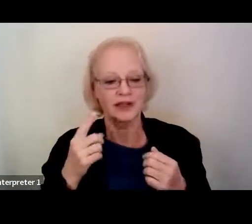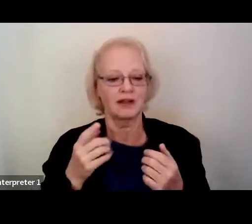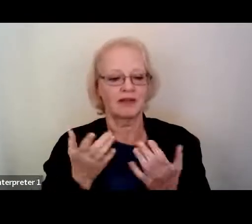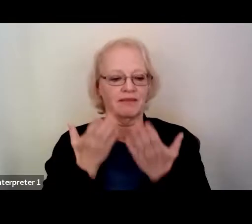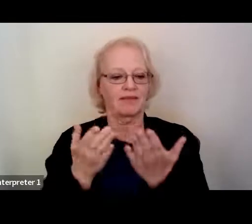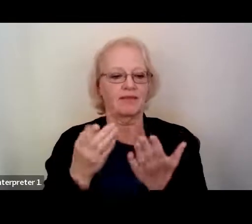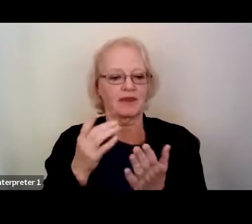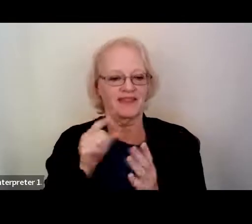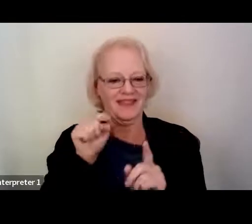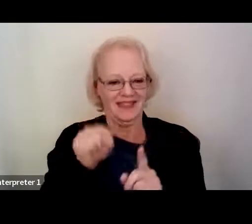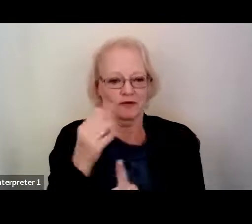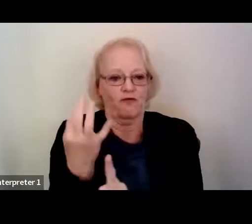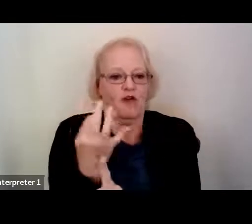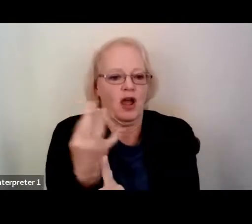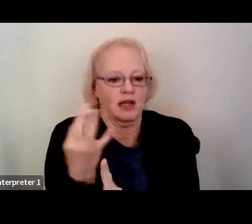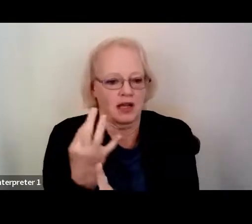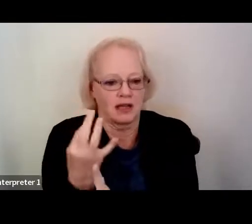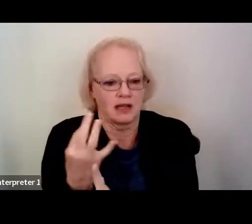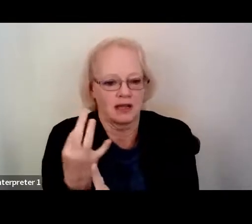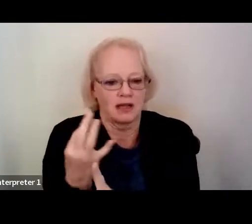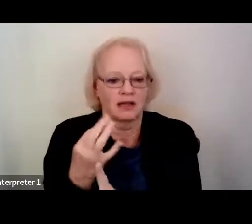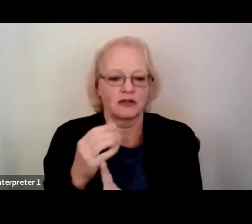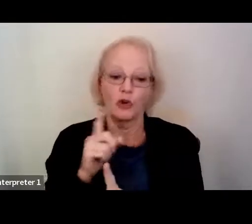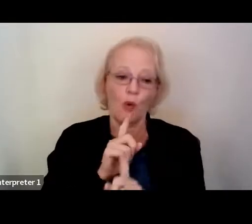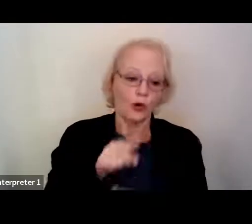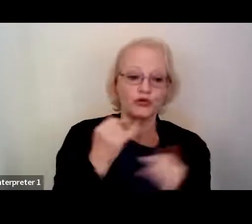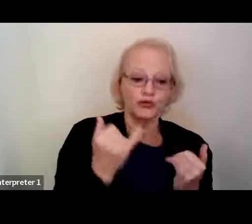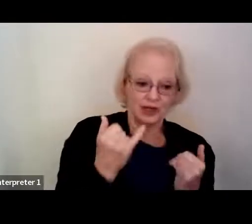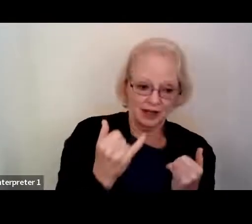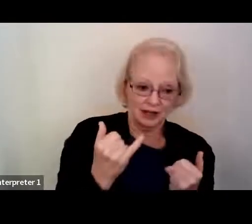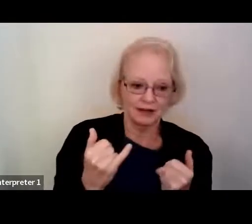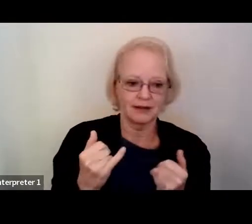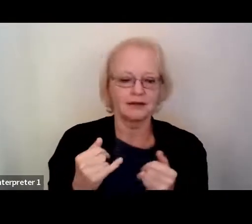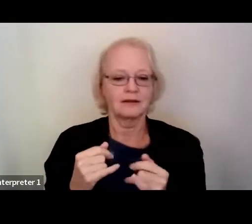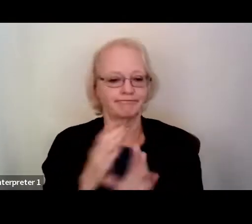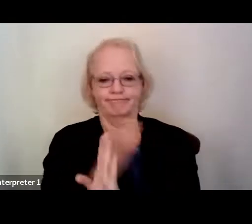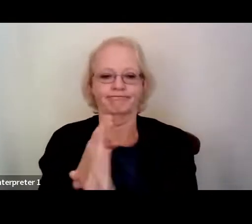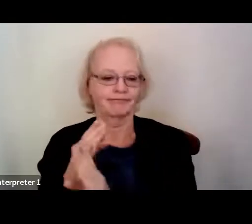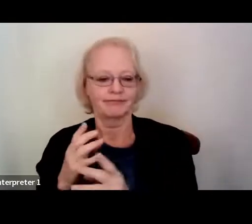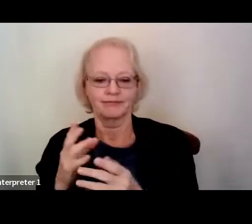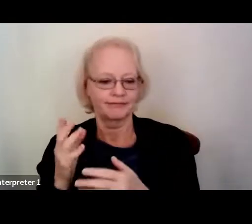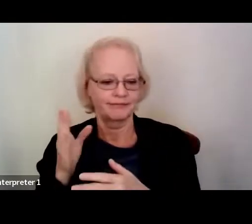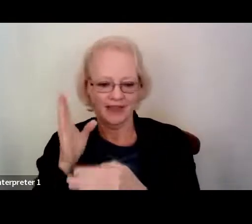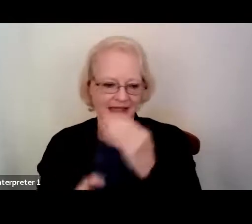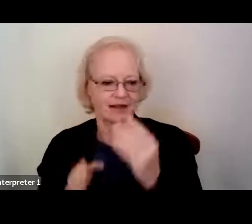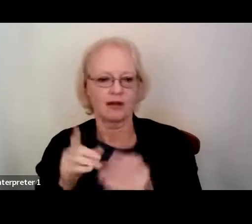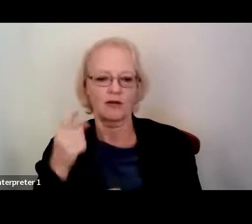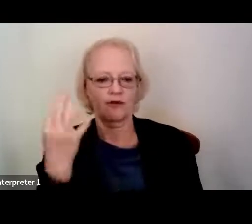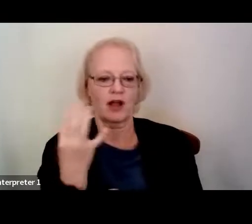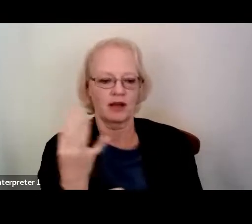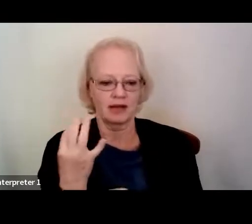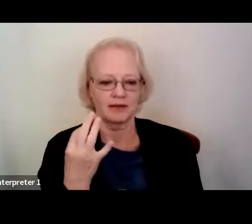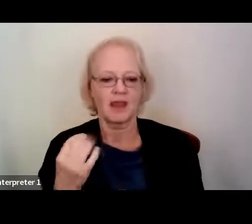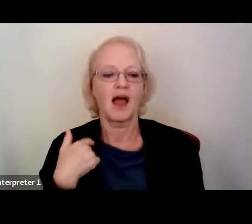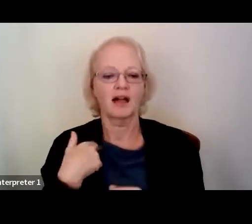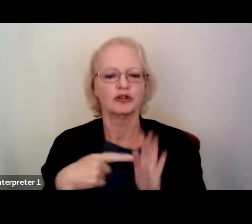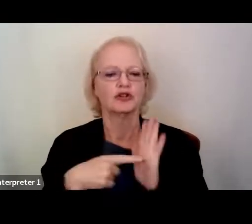October 21st, so you should place your order today. I'm going to share my screen.